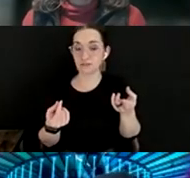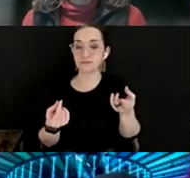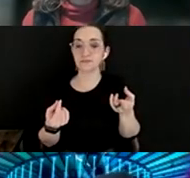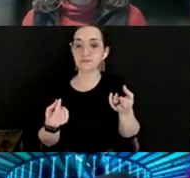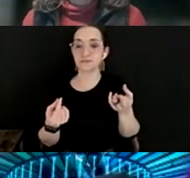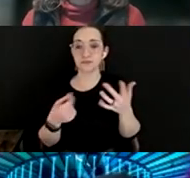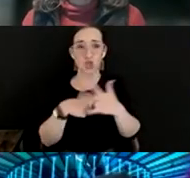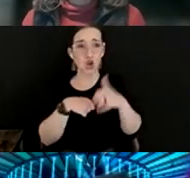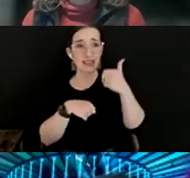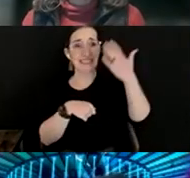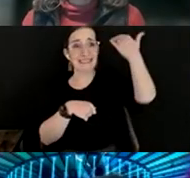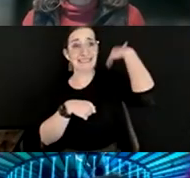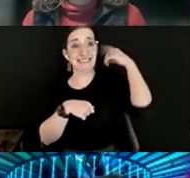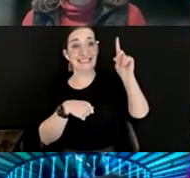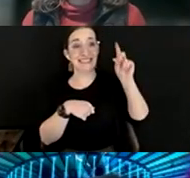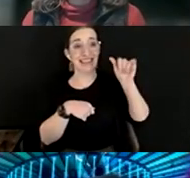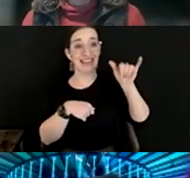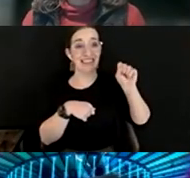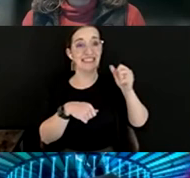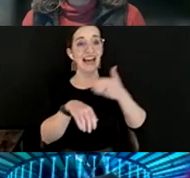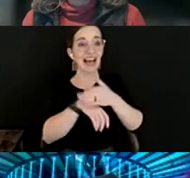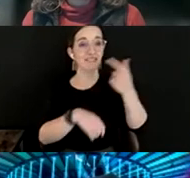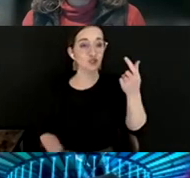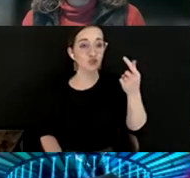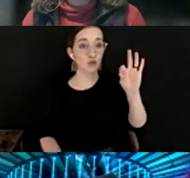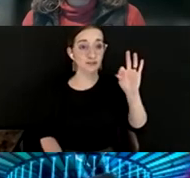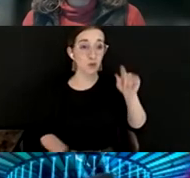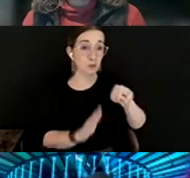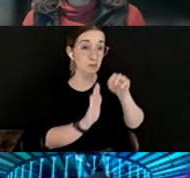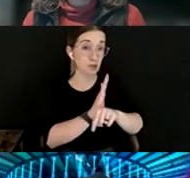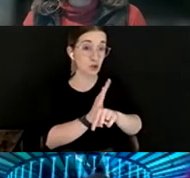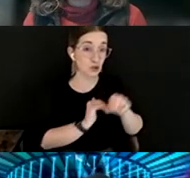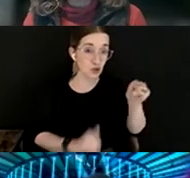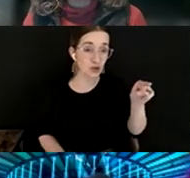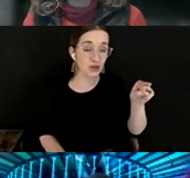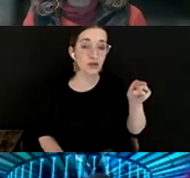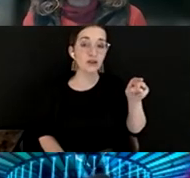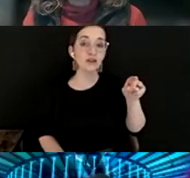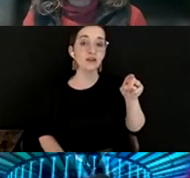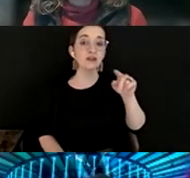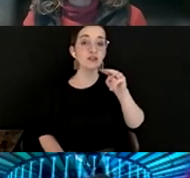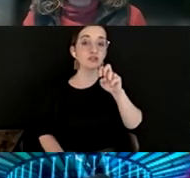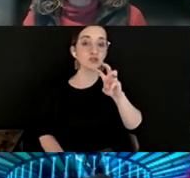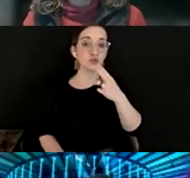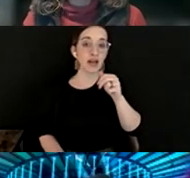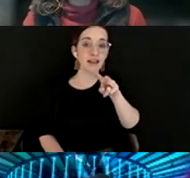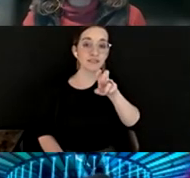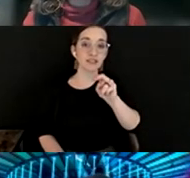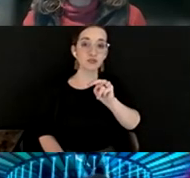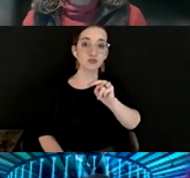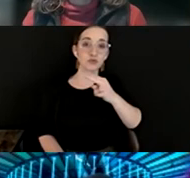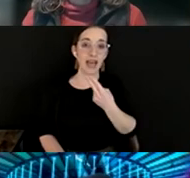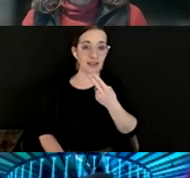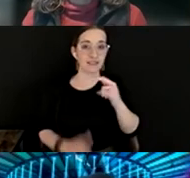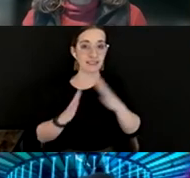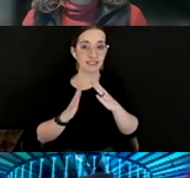after George Floyd's murder. The city of New Haven began to craft a toolkit,